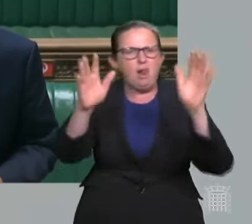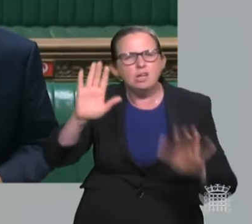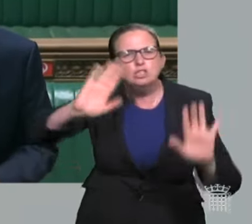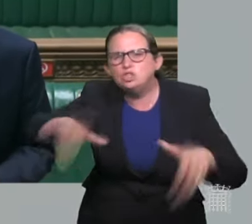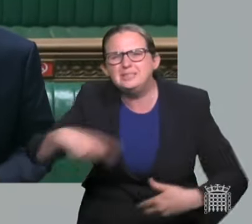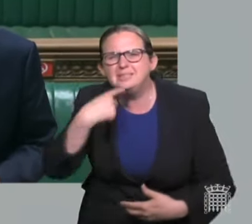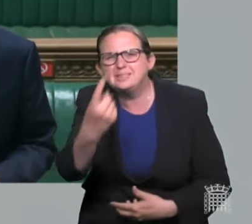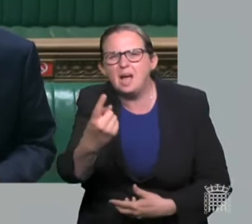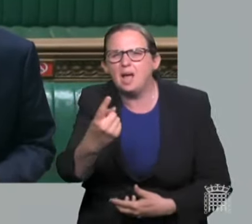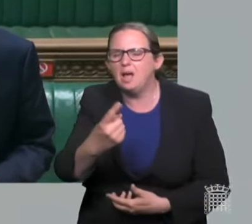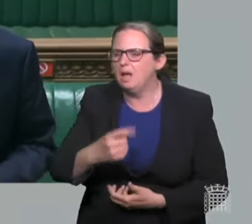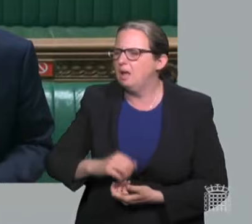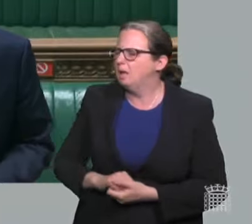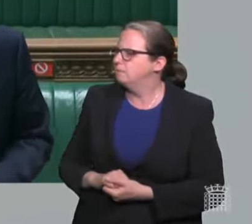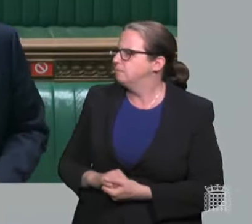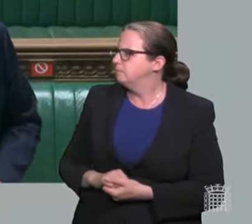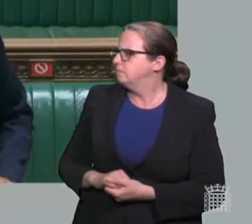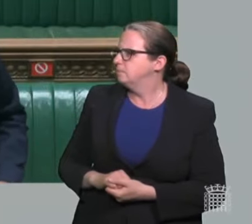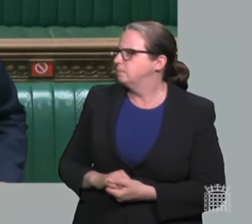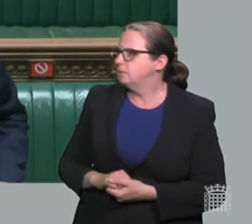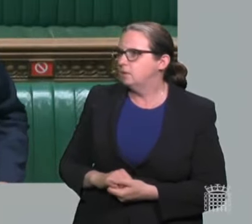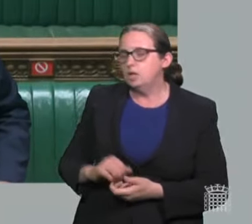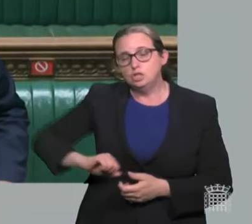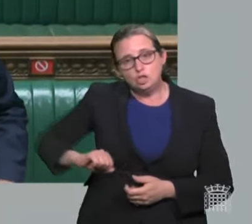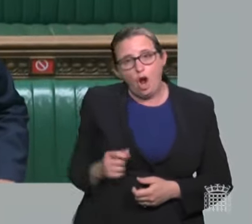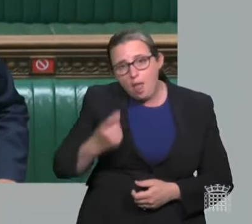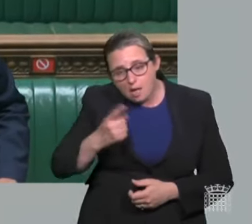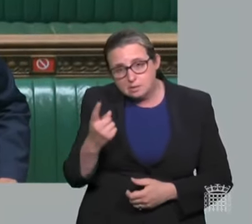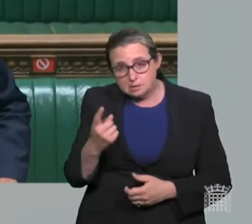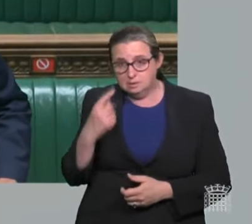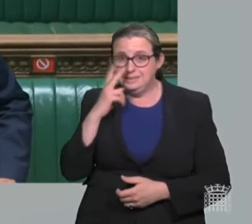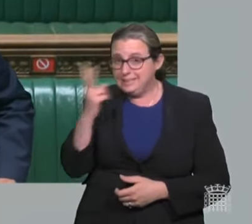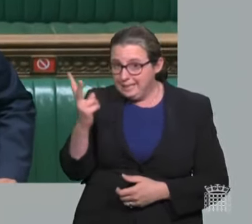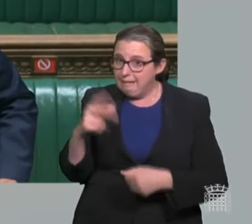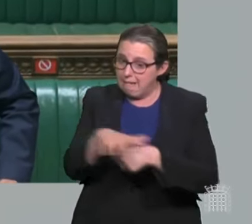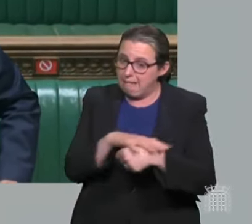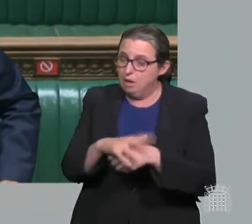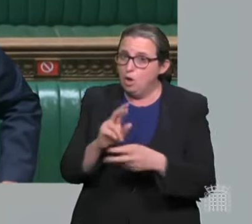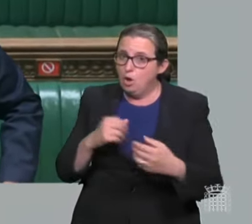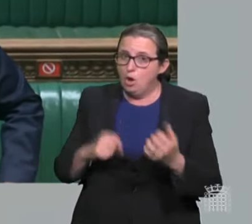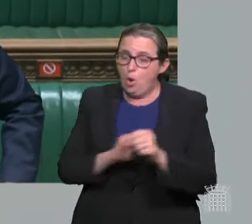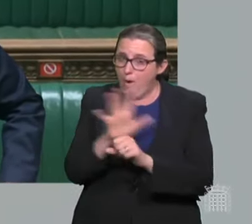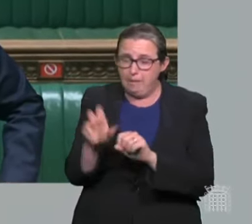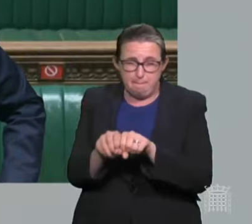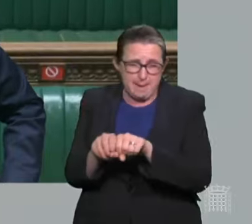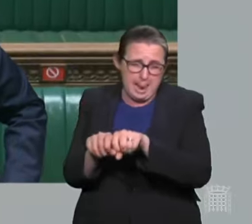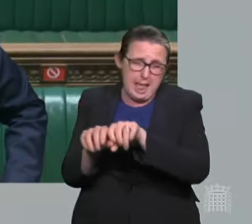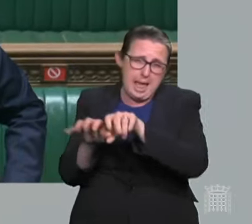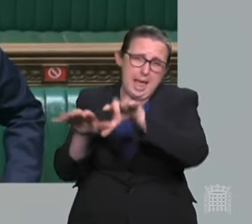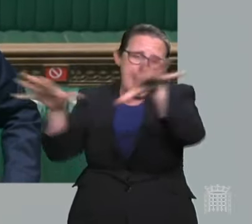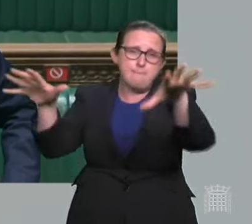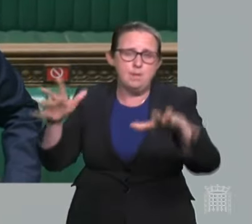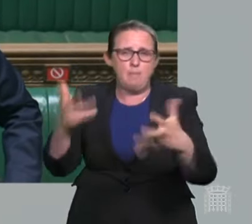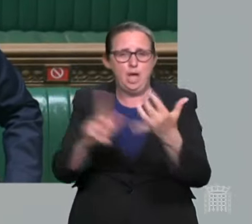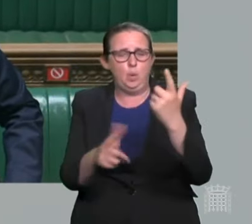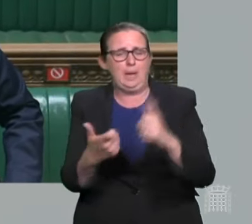only part of the UK where cases could be described as ripping would be in Scotland, where the case rate is higher than any other part of the